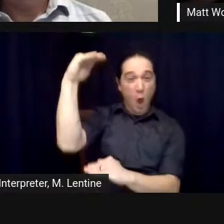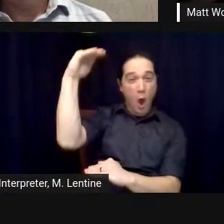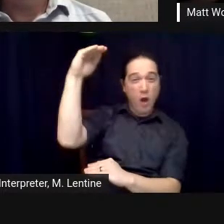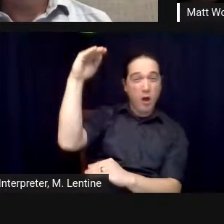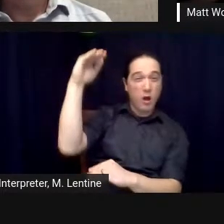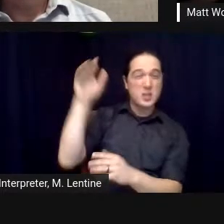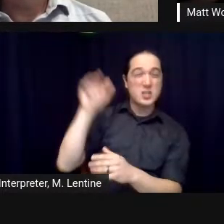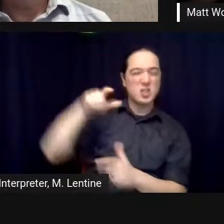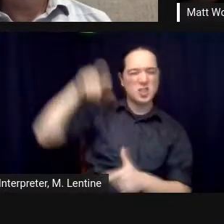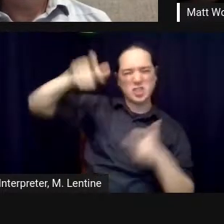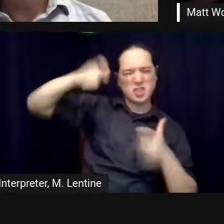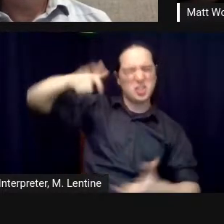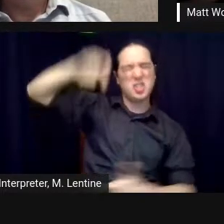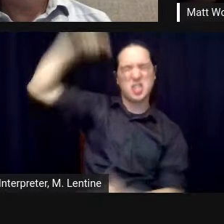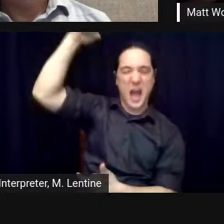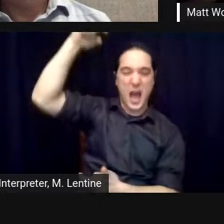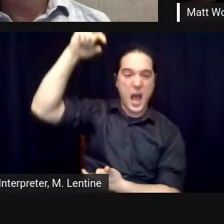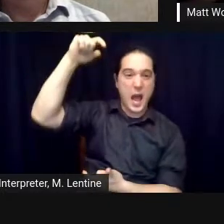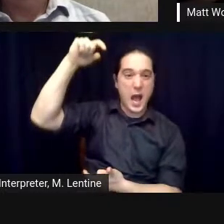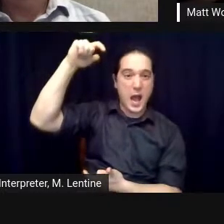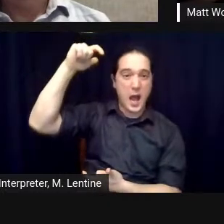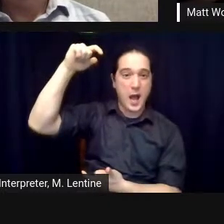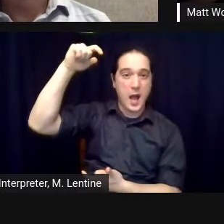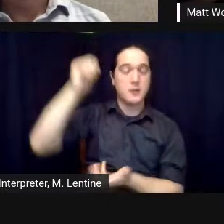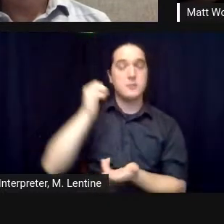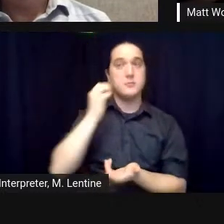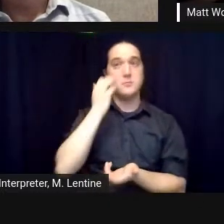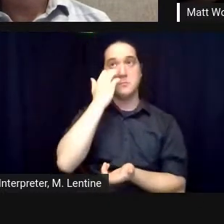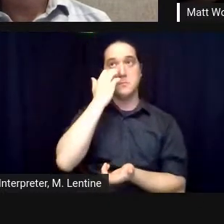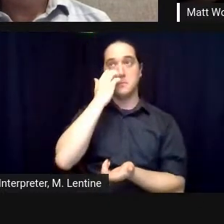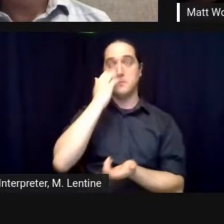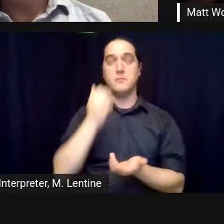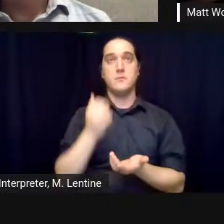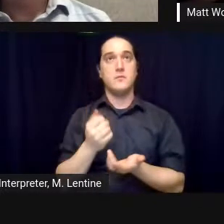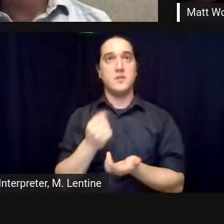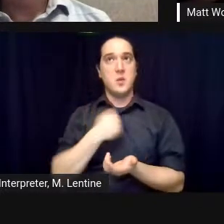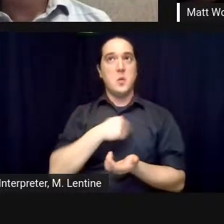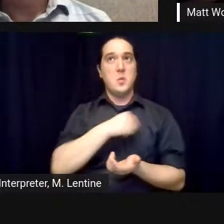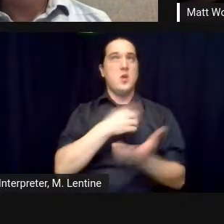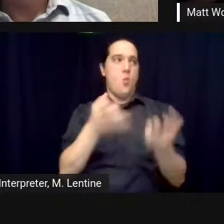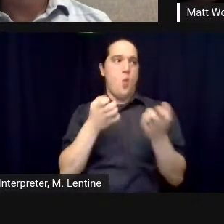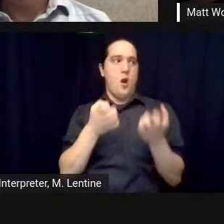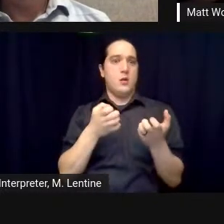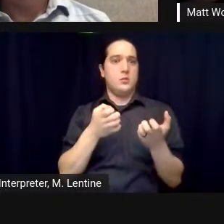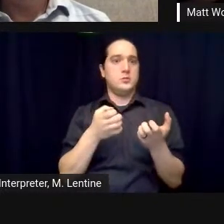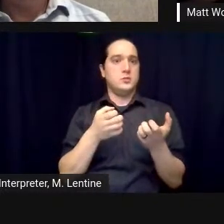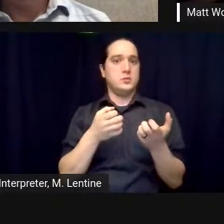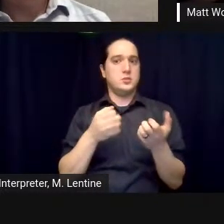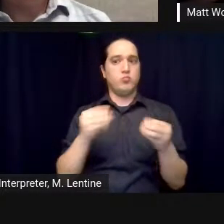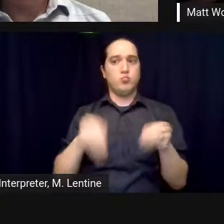rainforest and 40 feet elsewhere so over decades our trees could grow to maturity